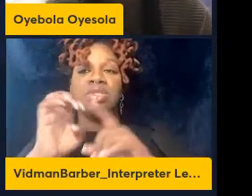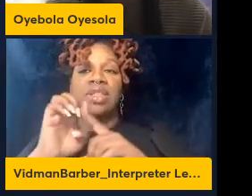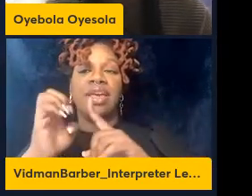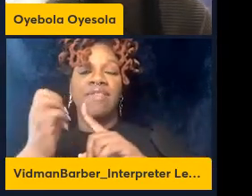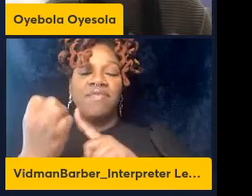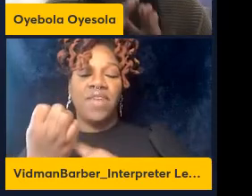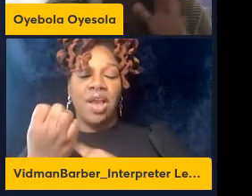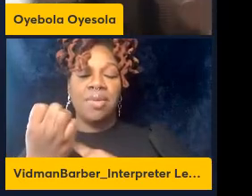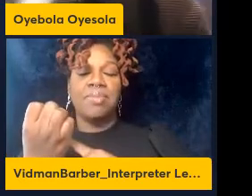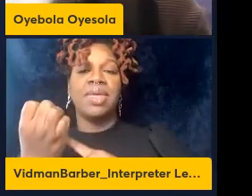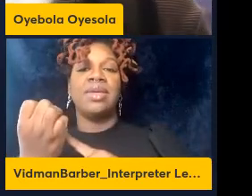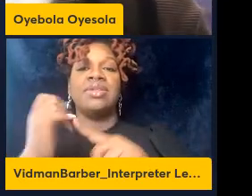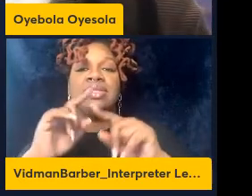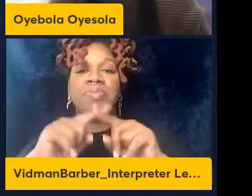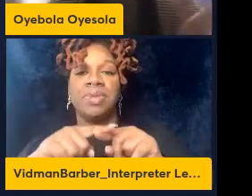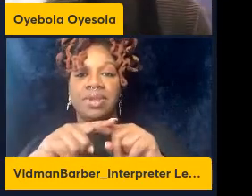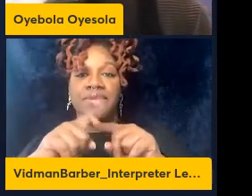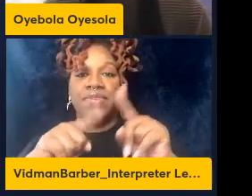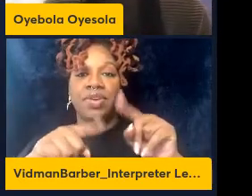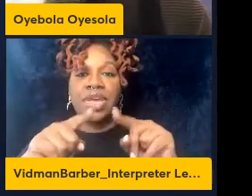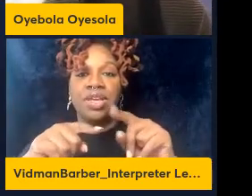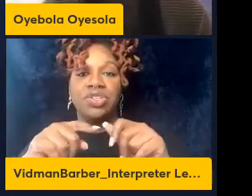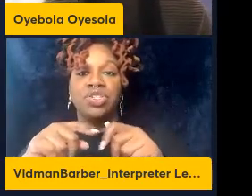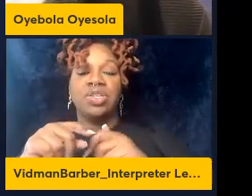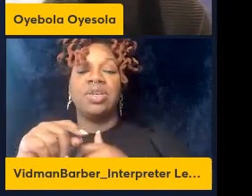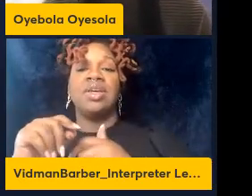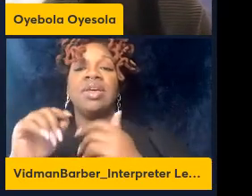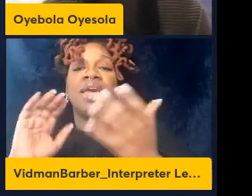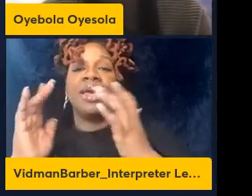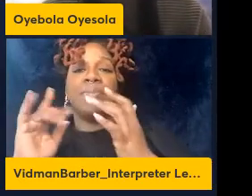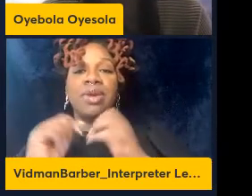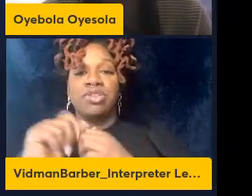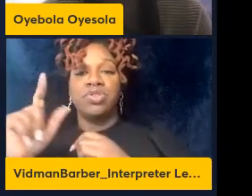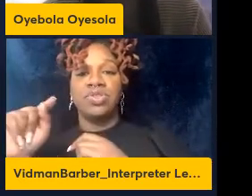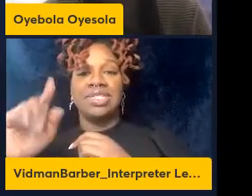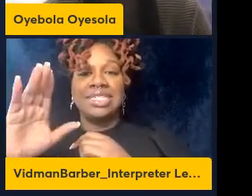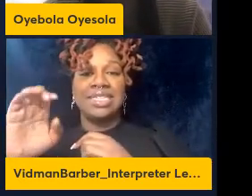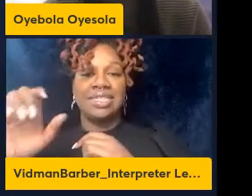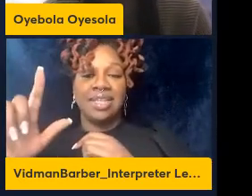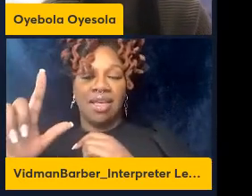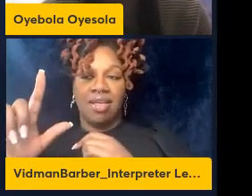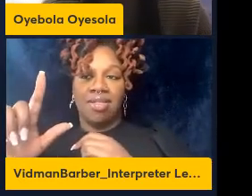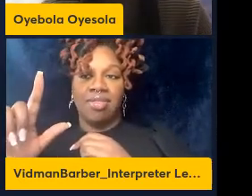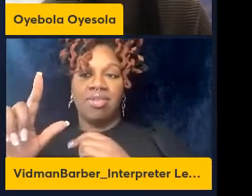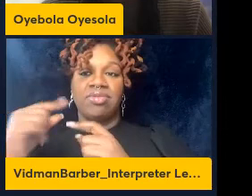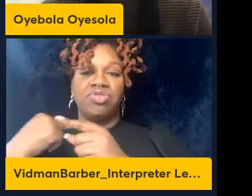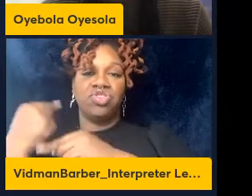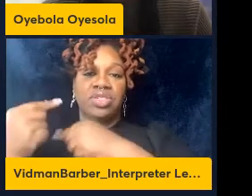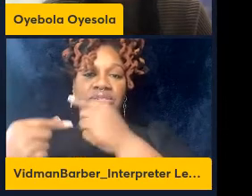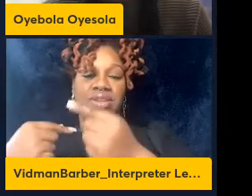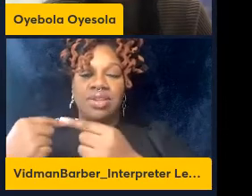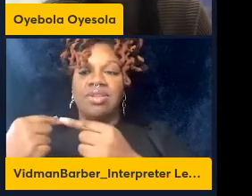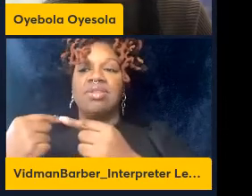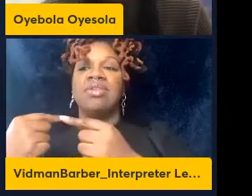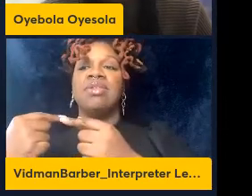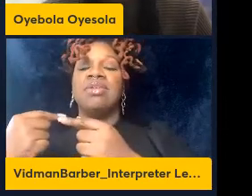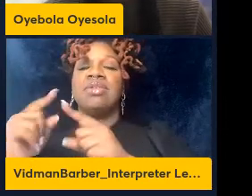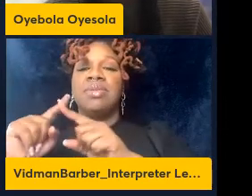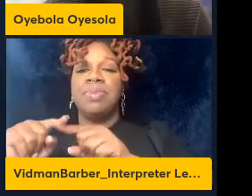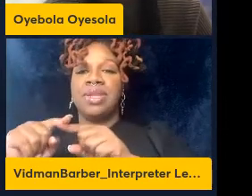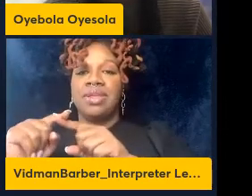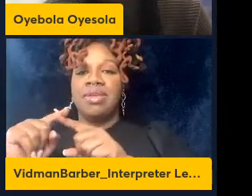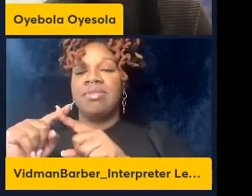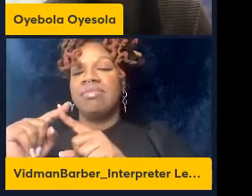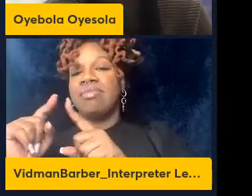-cells is really driving this genetic dependent variation and this is something that has been reported